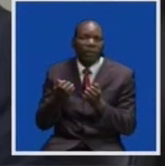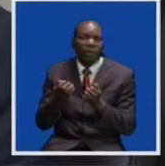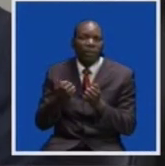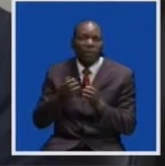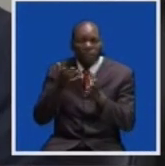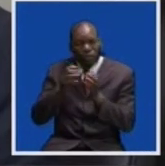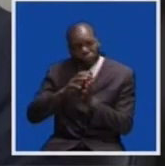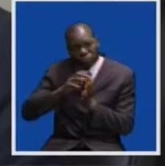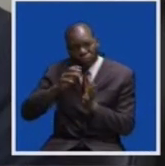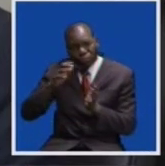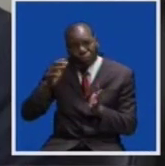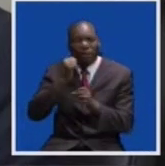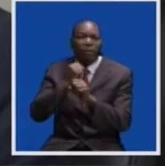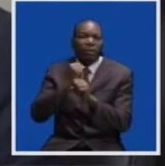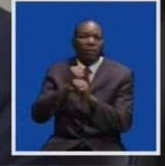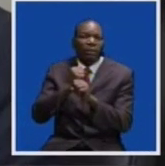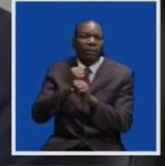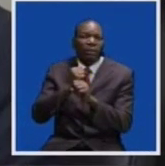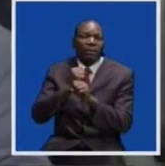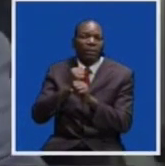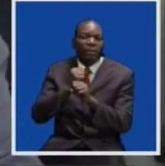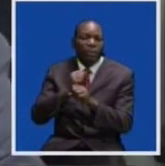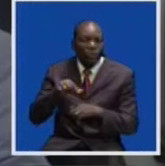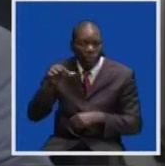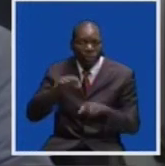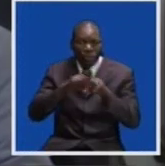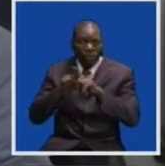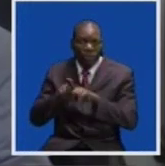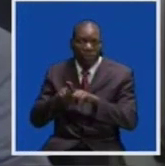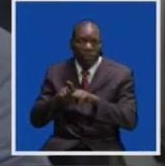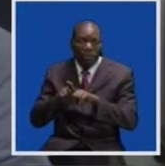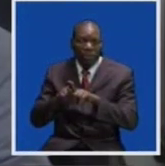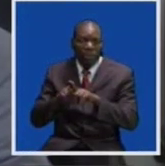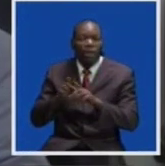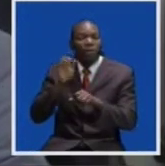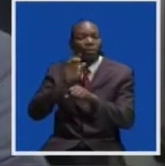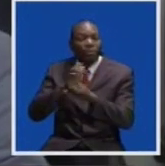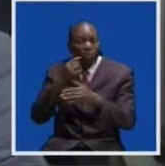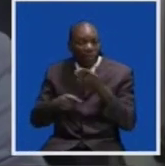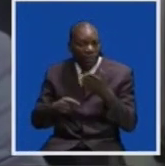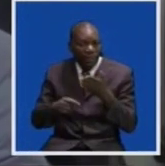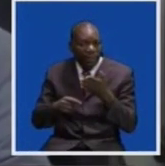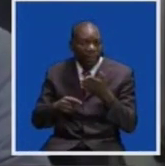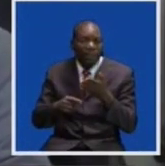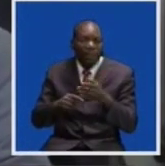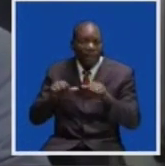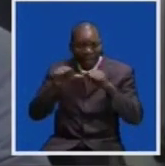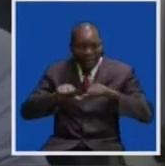production and quality. What we are promising is we are also going to do a complete analysis of the soil,